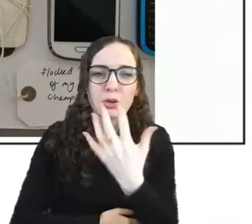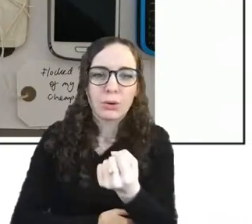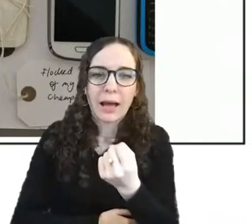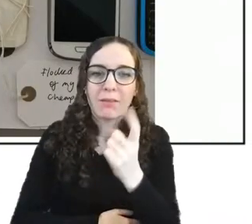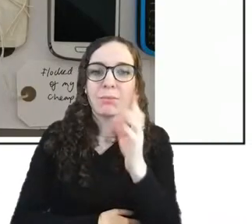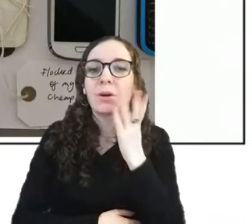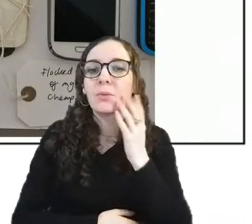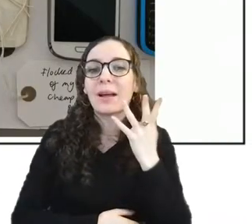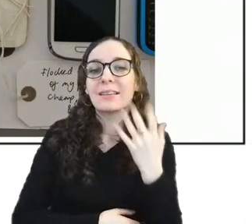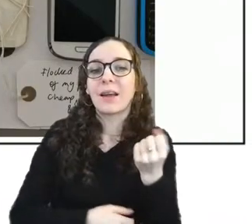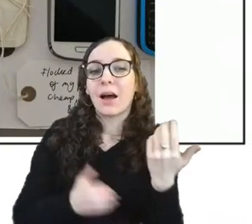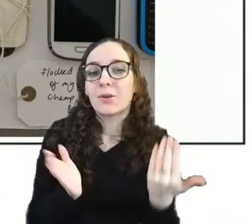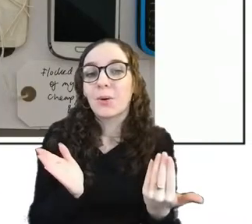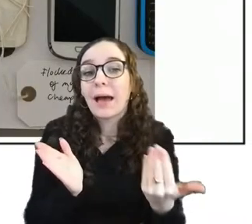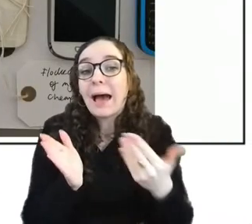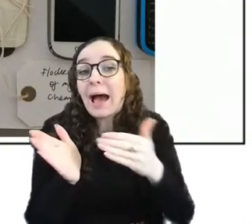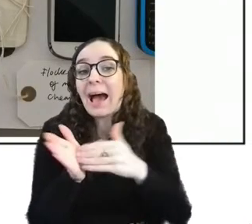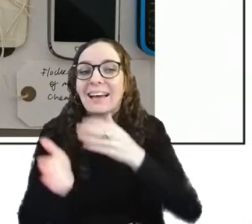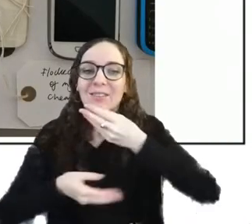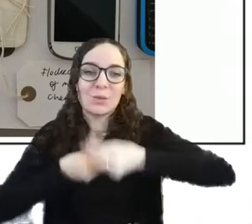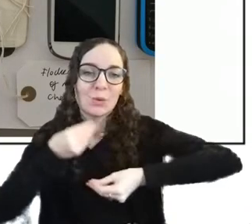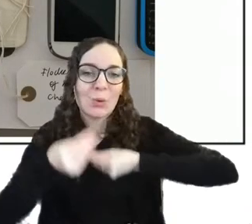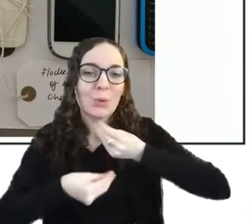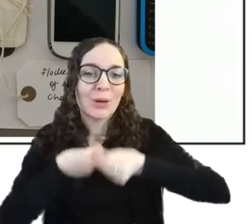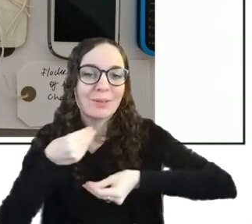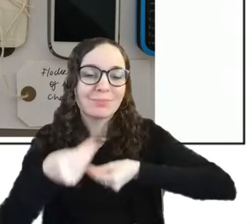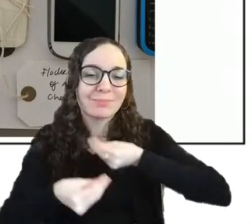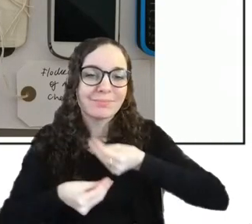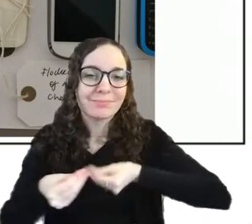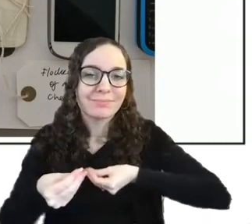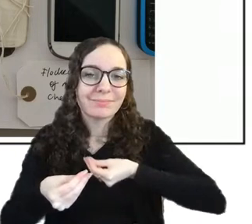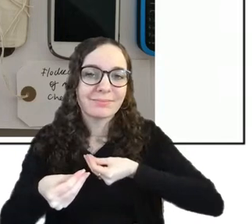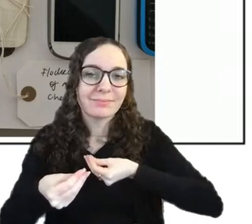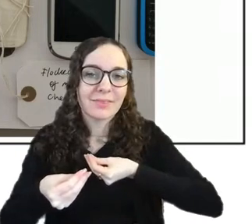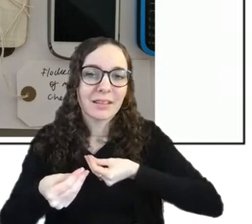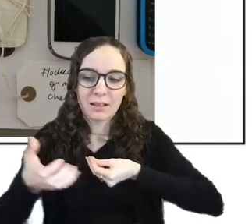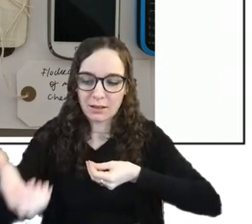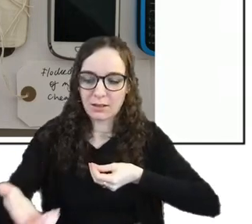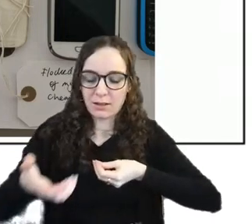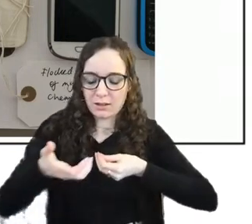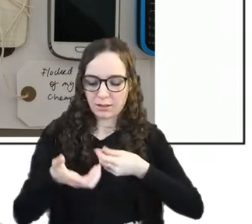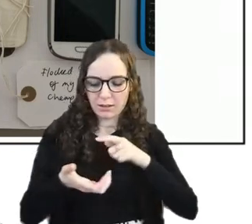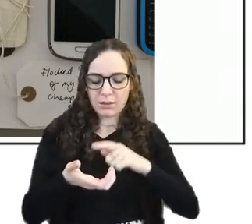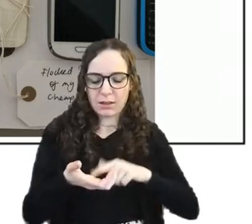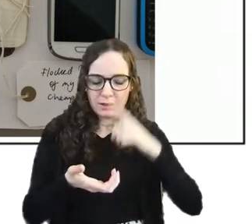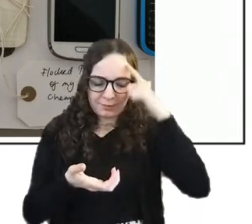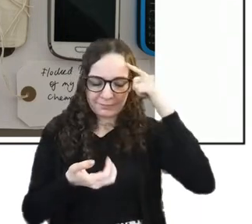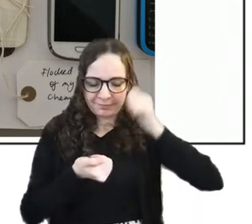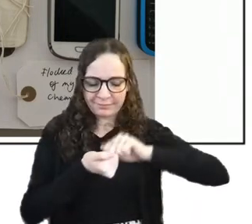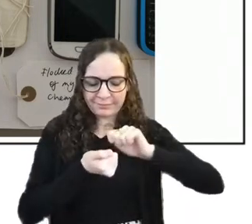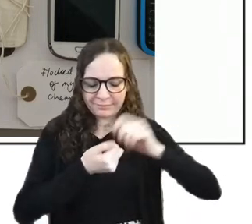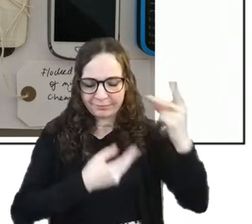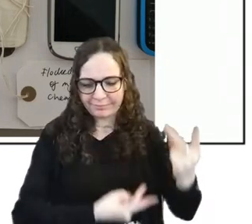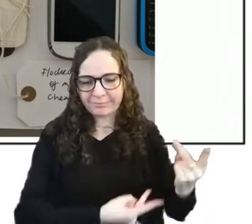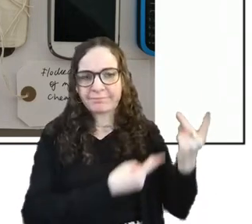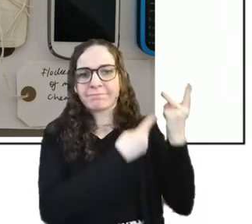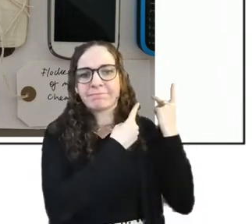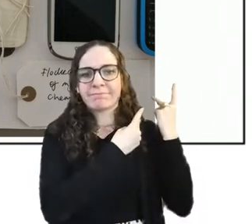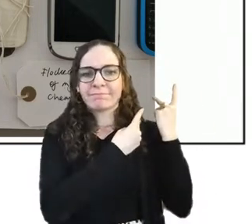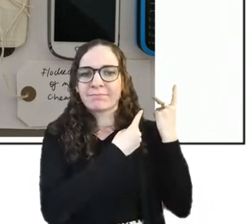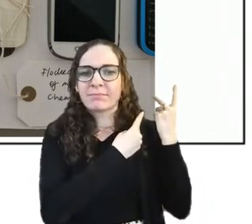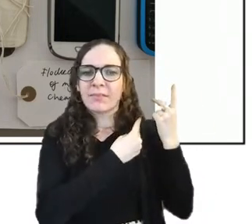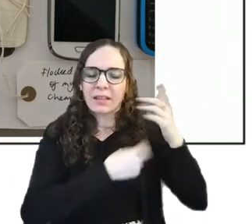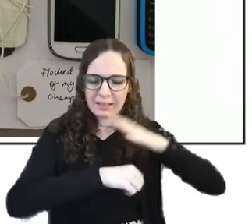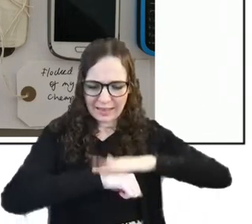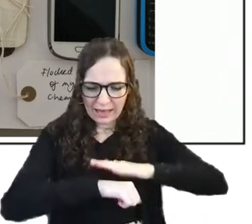stories so like i started this process of like holding them of trying to remember trying to bring out the stories of